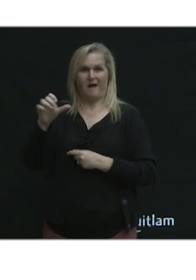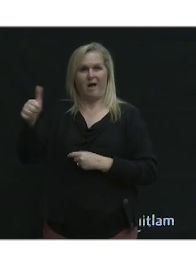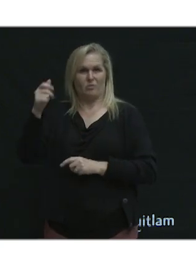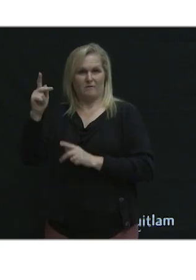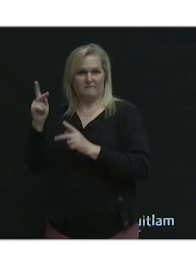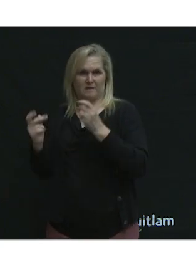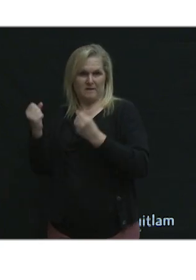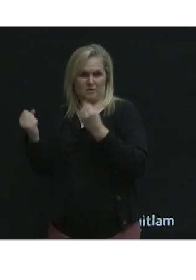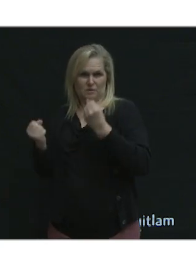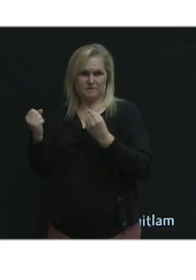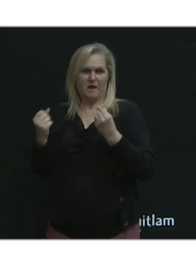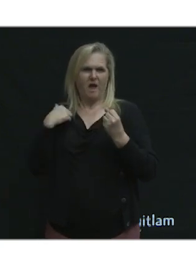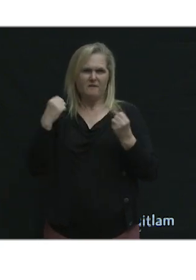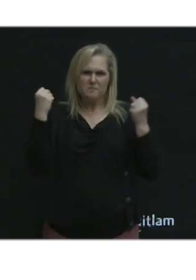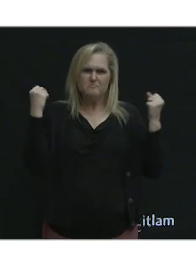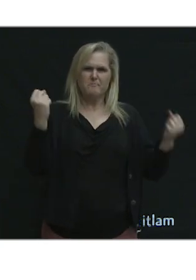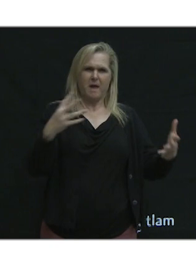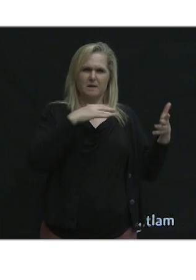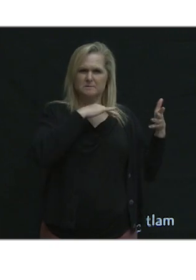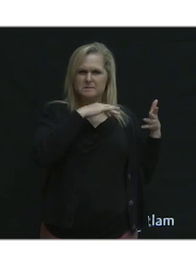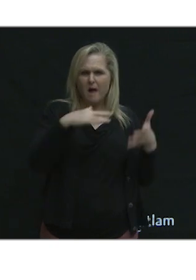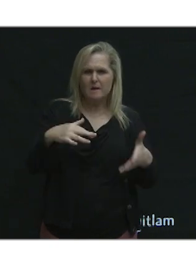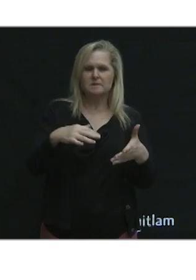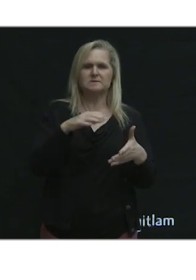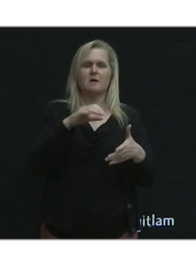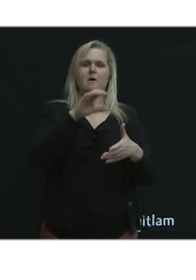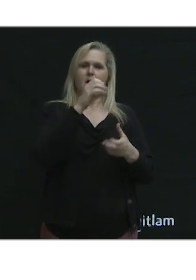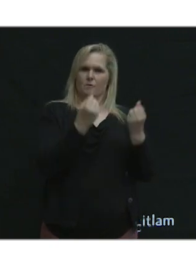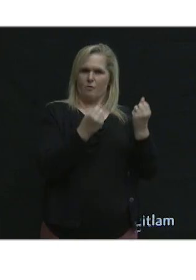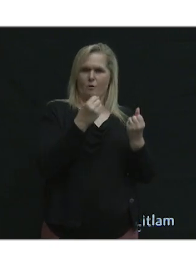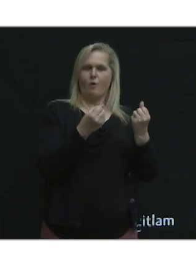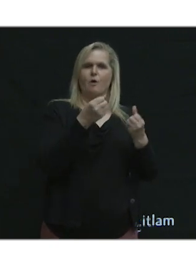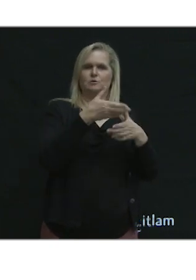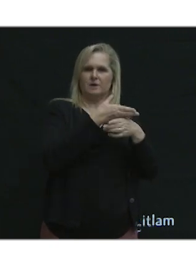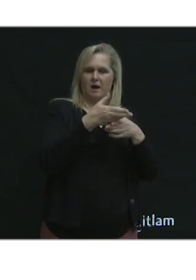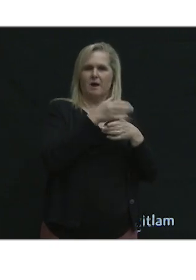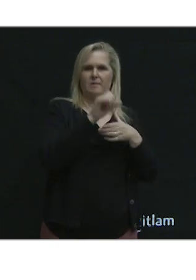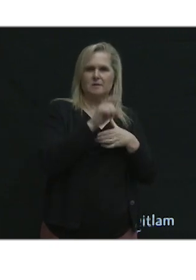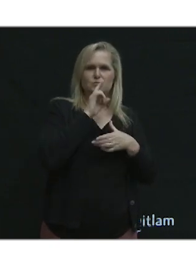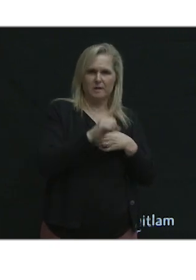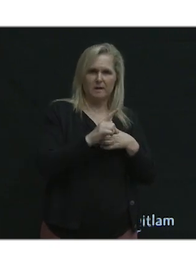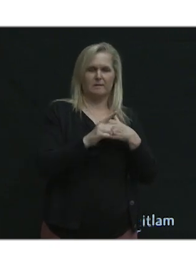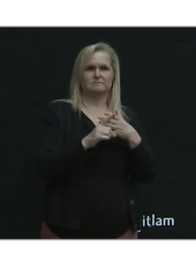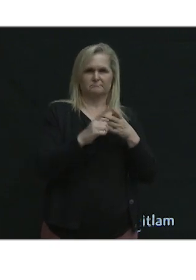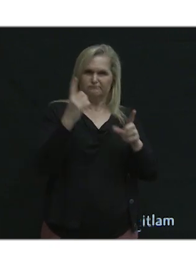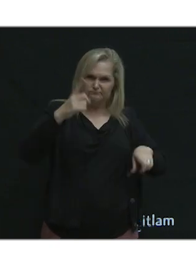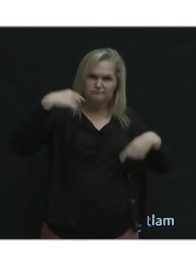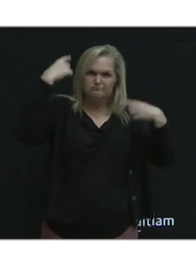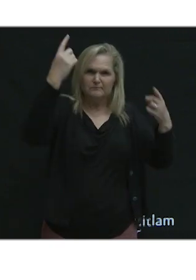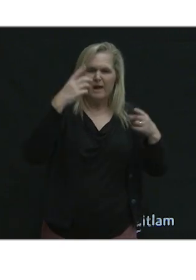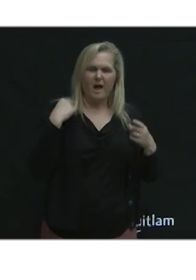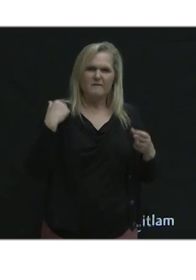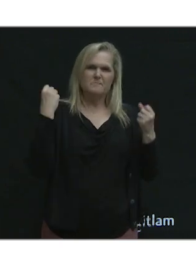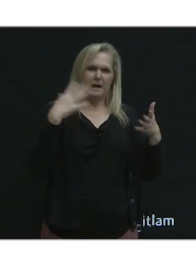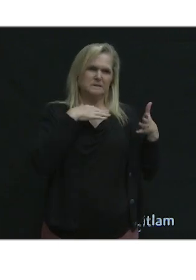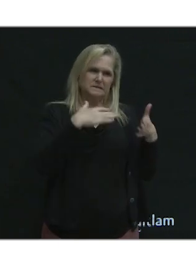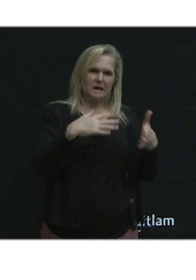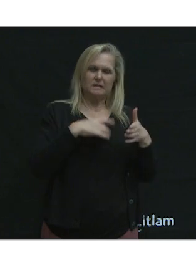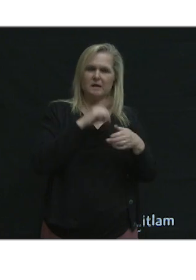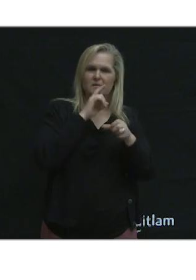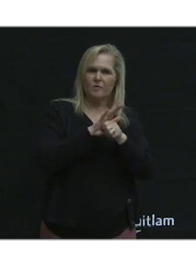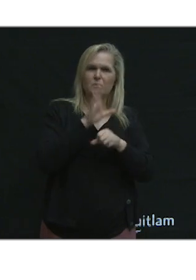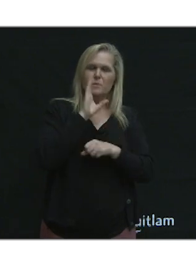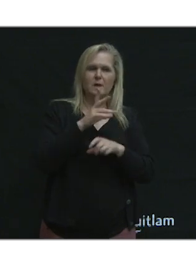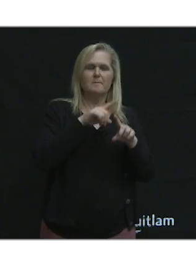studies. Car share is one of the oldest shared mobility forms. There have been numerous studies on this. And they all confirmed. The range is